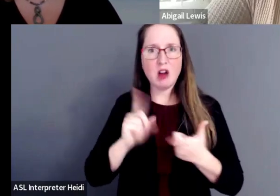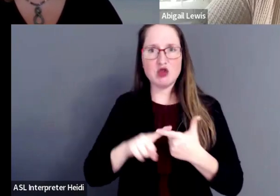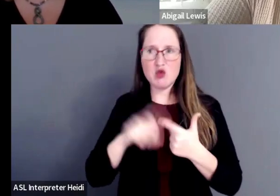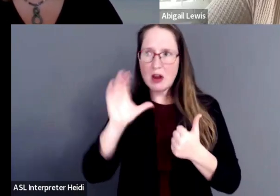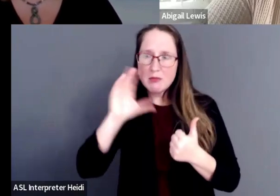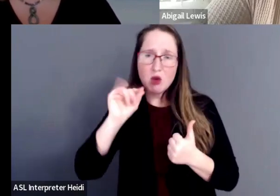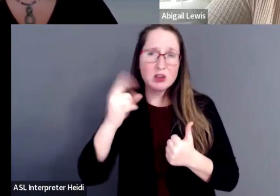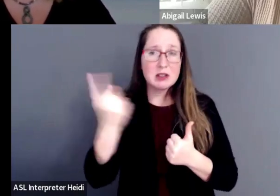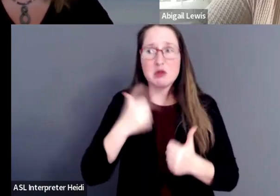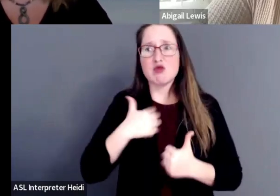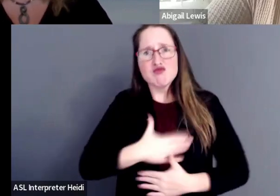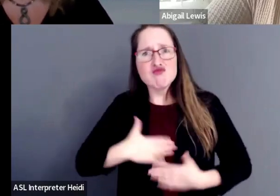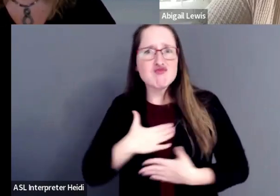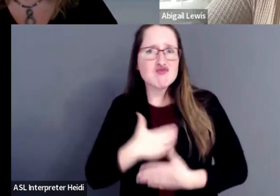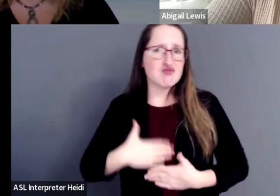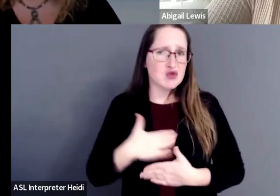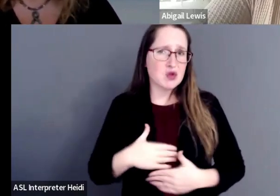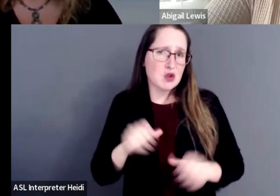enjoy at the moment.